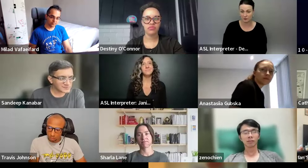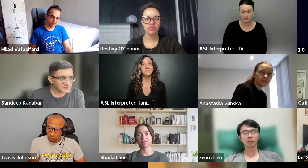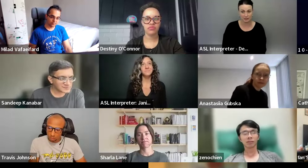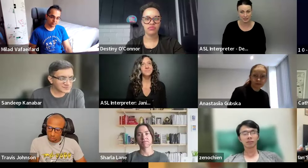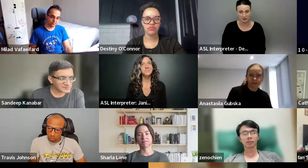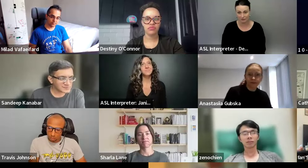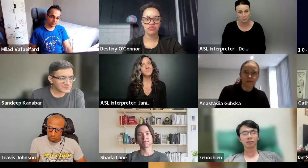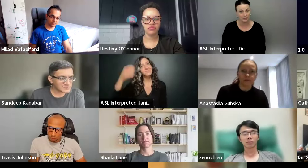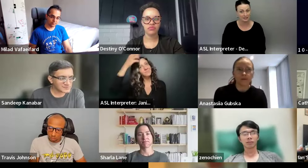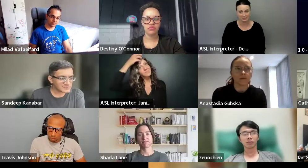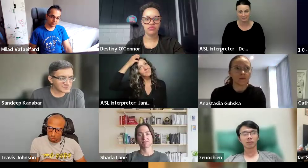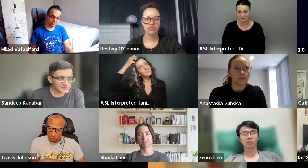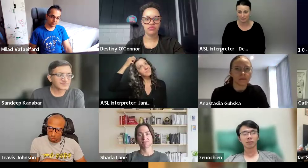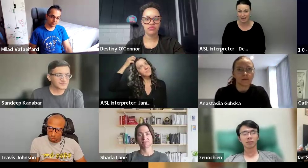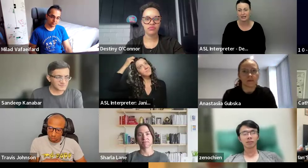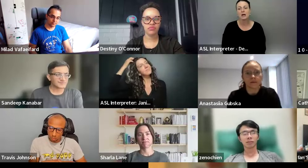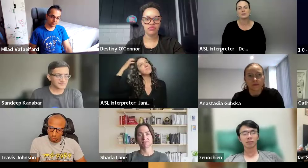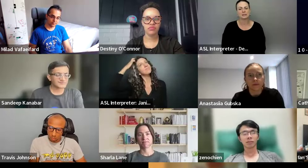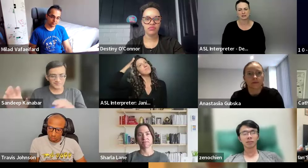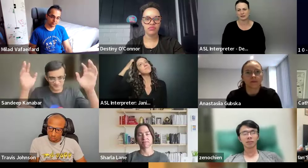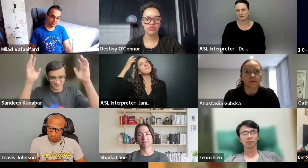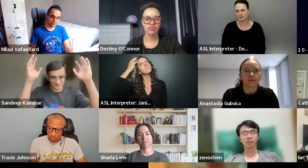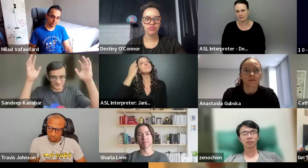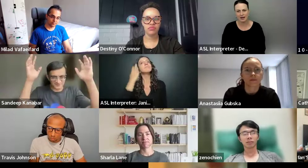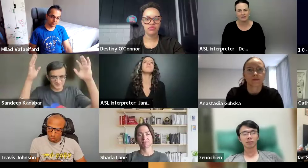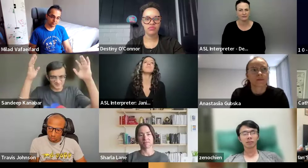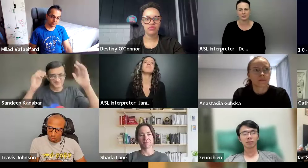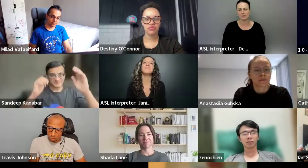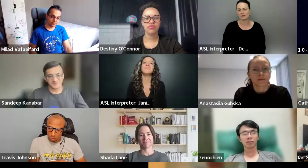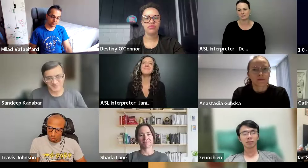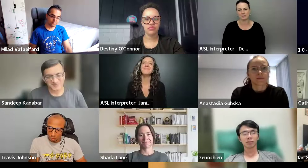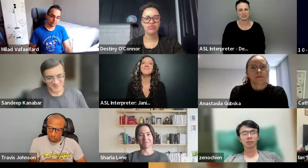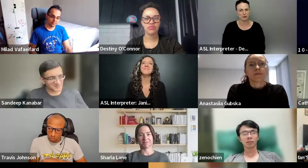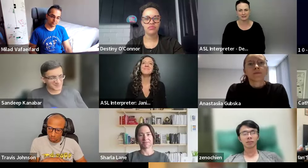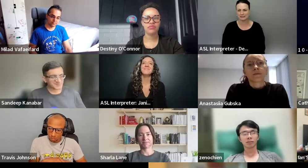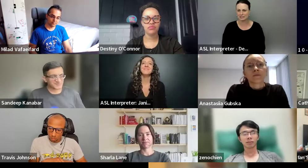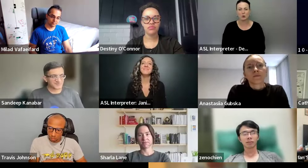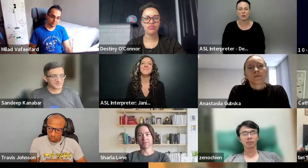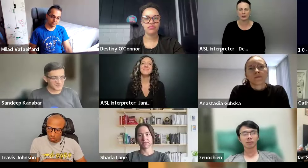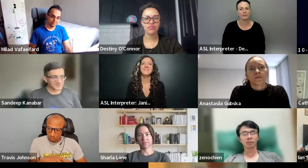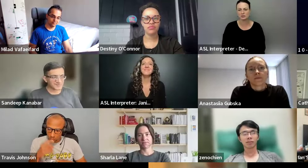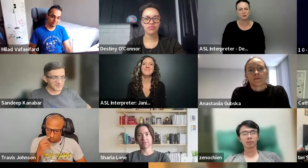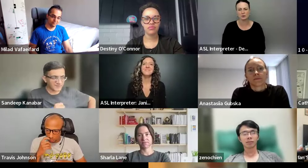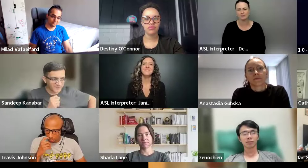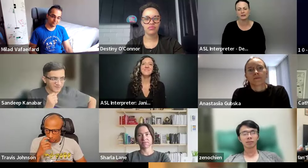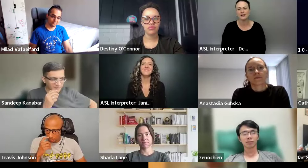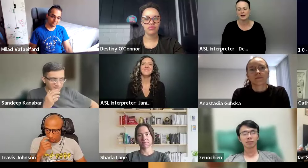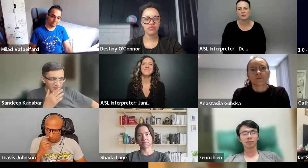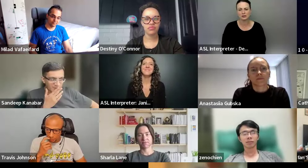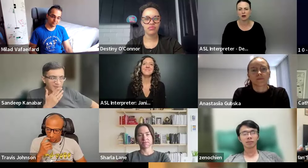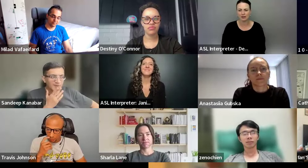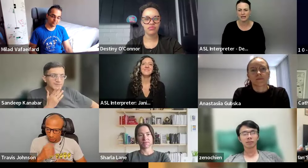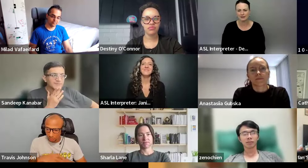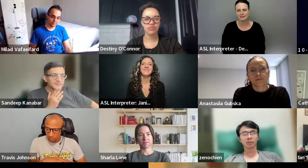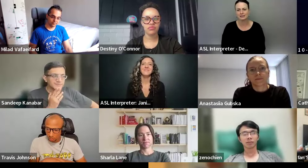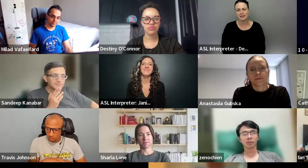of hearing folks that attend the conference. We've had to give that feedback. We talked about CNCF, you know, we talked about best practices. So we were able to, um, have